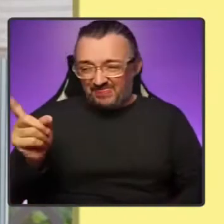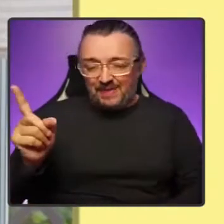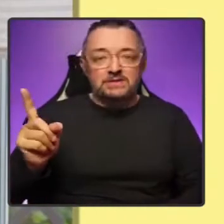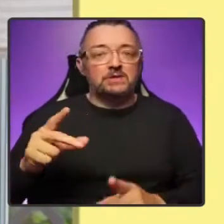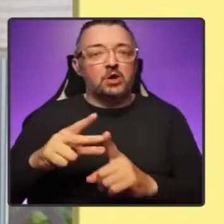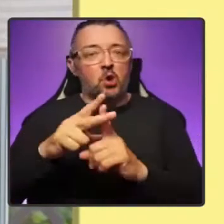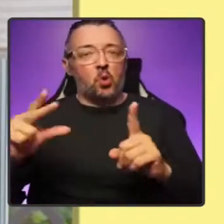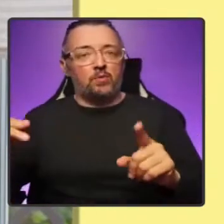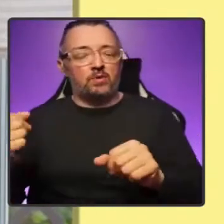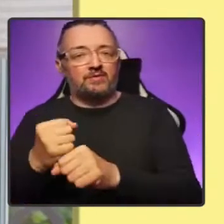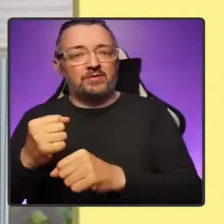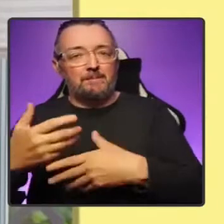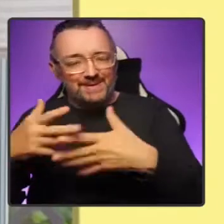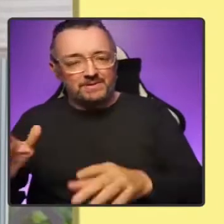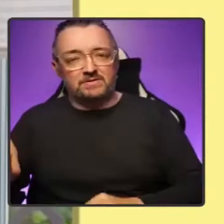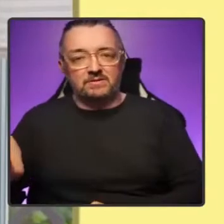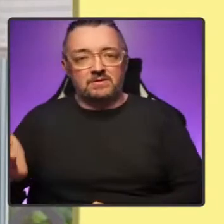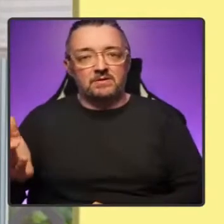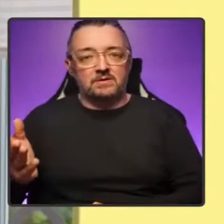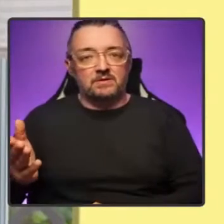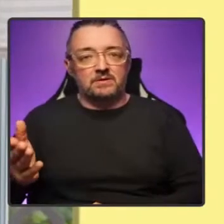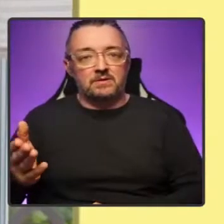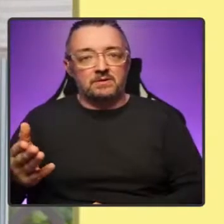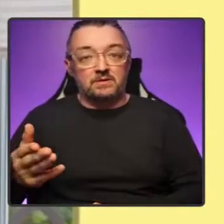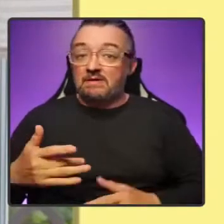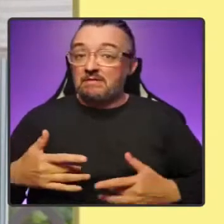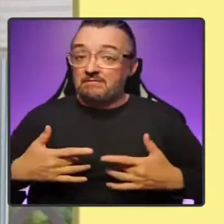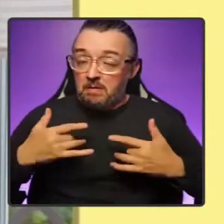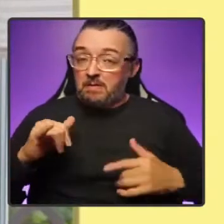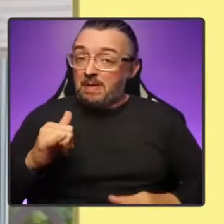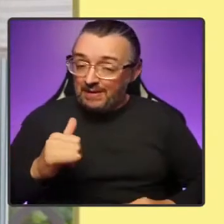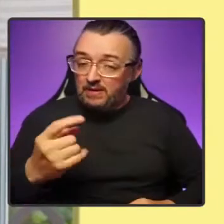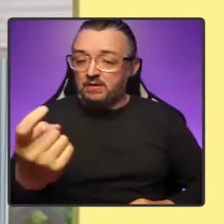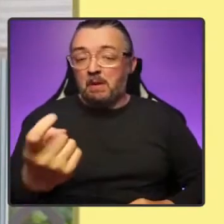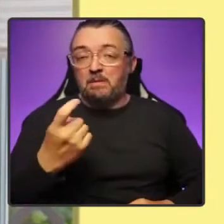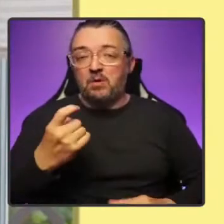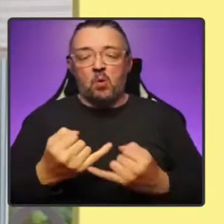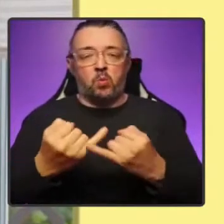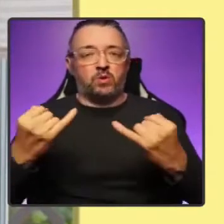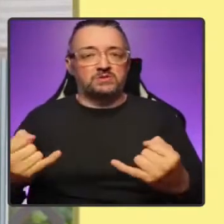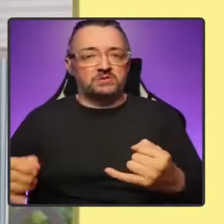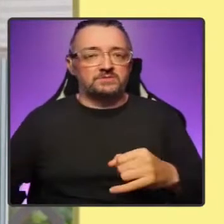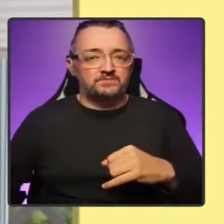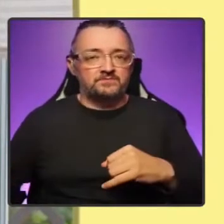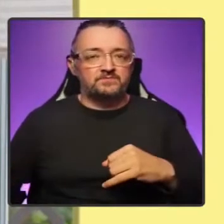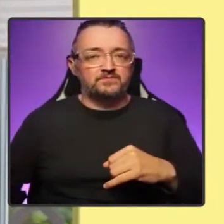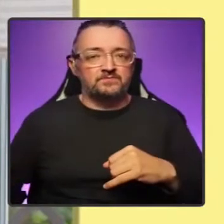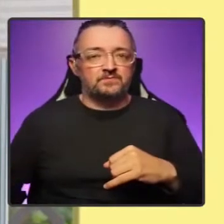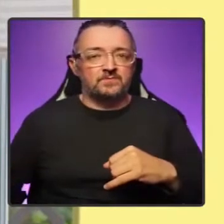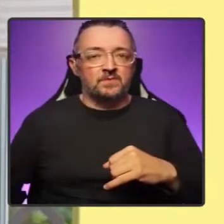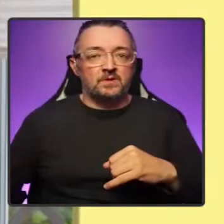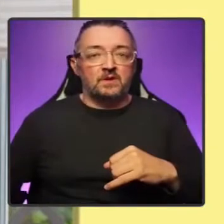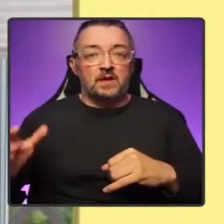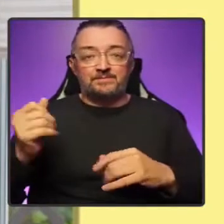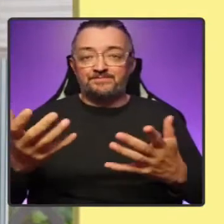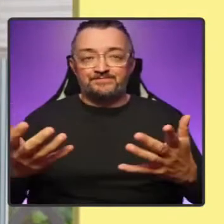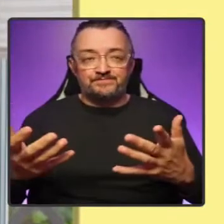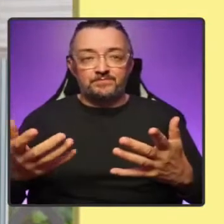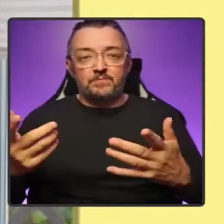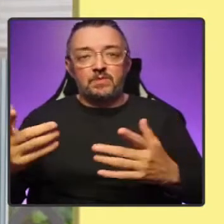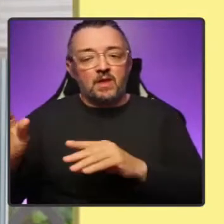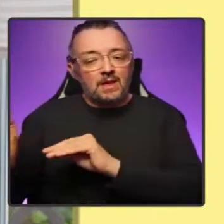And there may yet be worse to come. The combination of the pandemic and a deeply hostile immigration policy